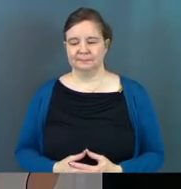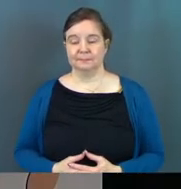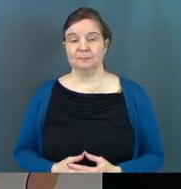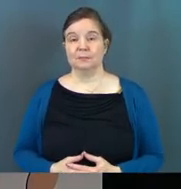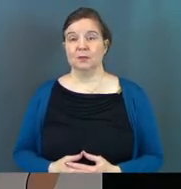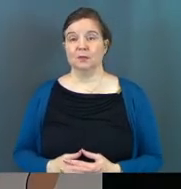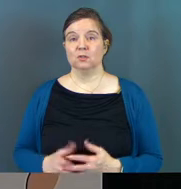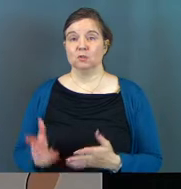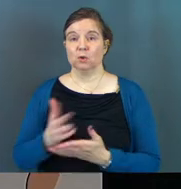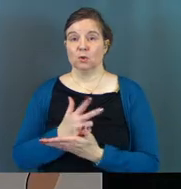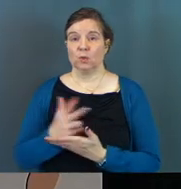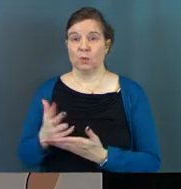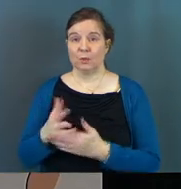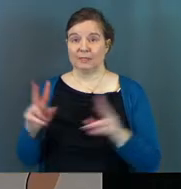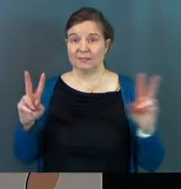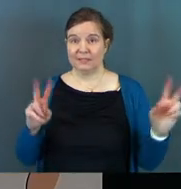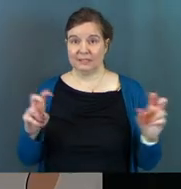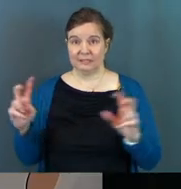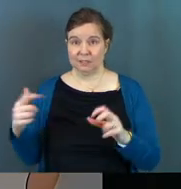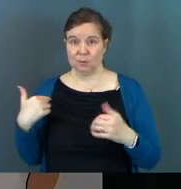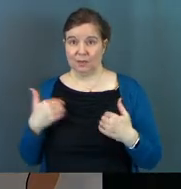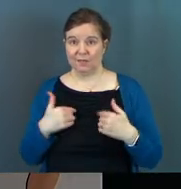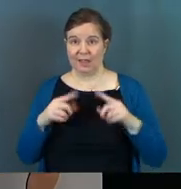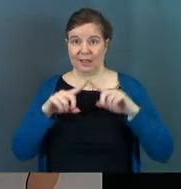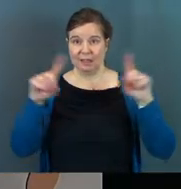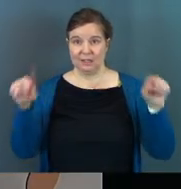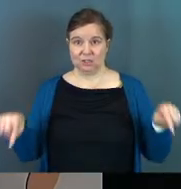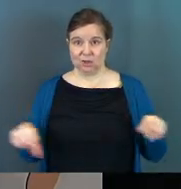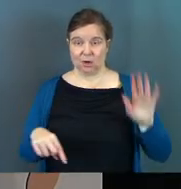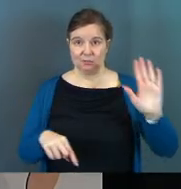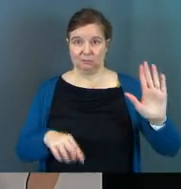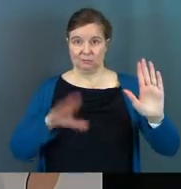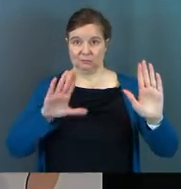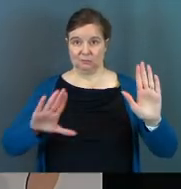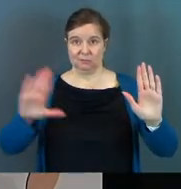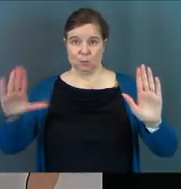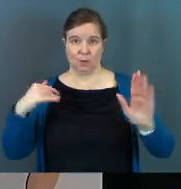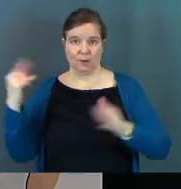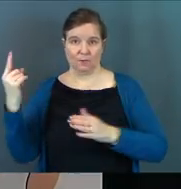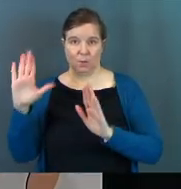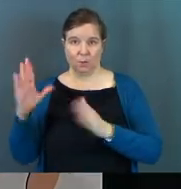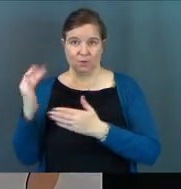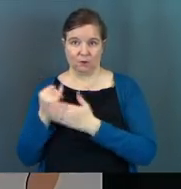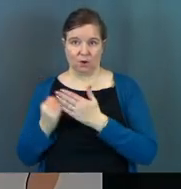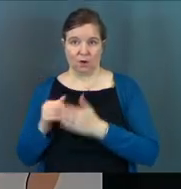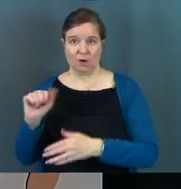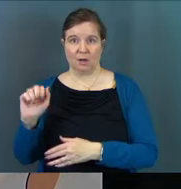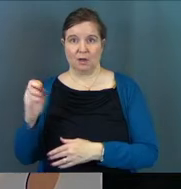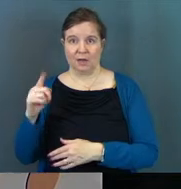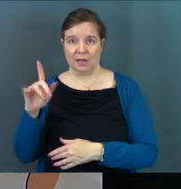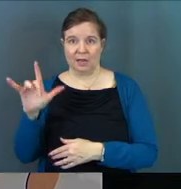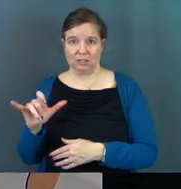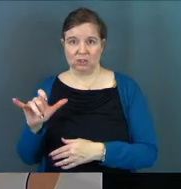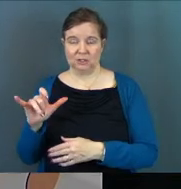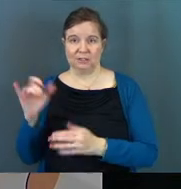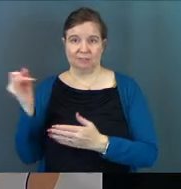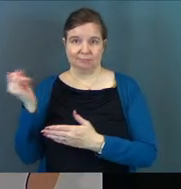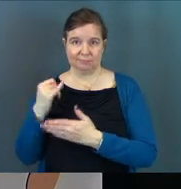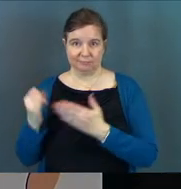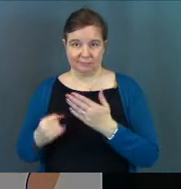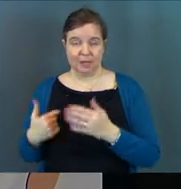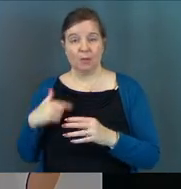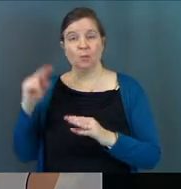But the three weeks of this series, we've had these cards in the back. One of our wonderful artists, named Ashley, put these together.